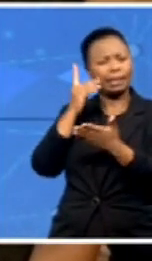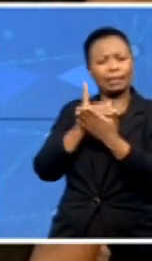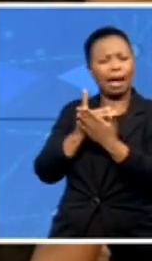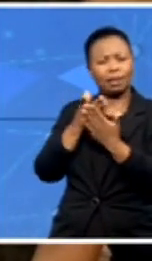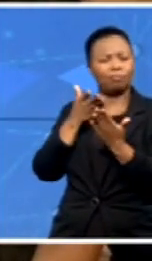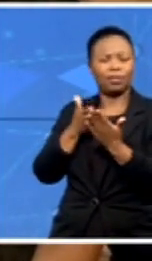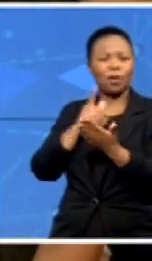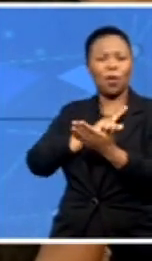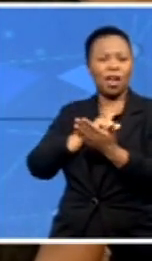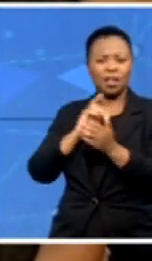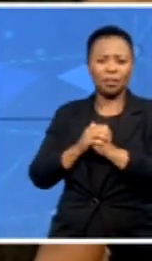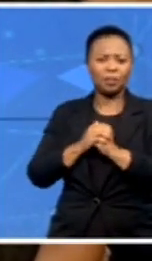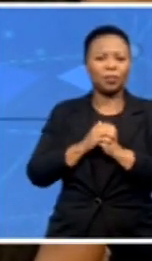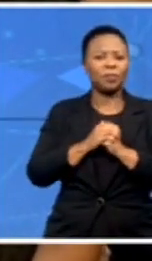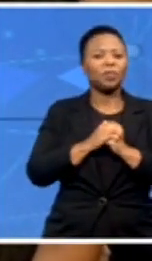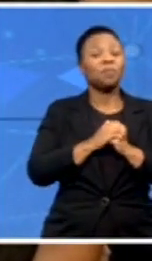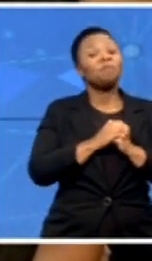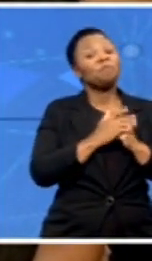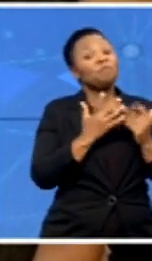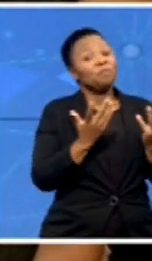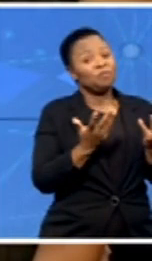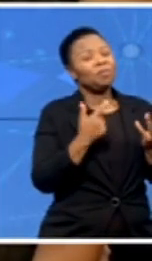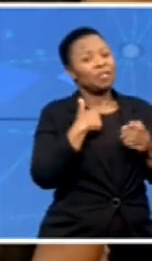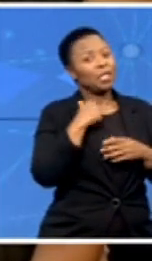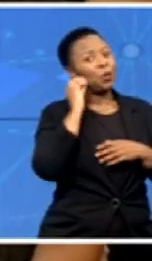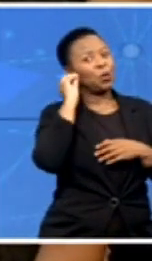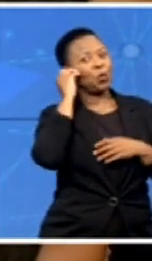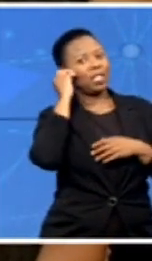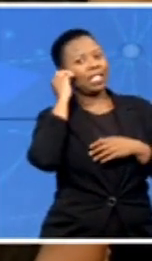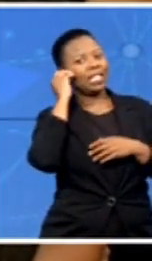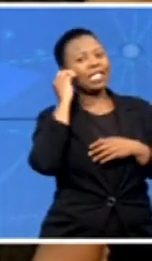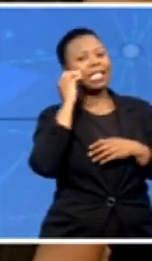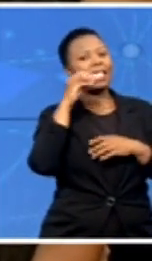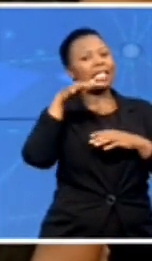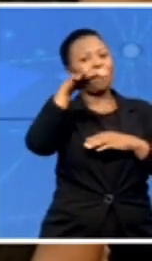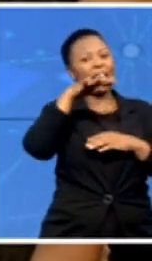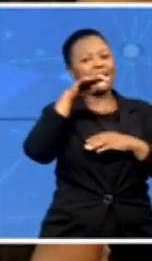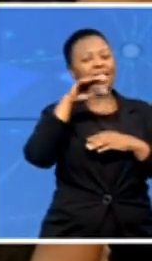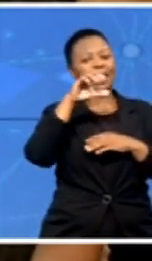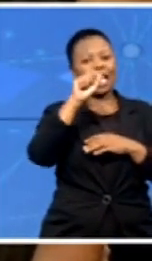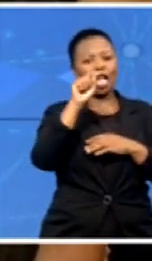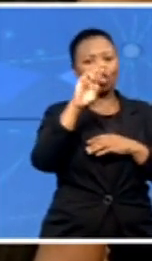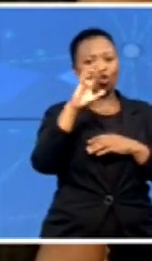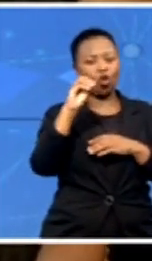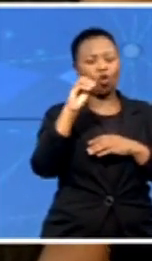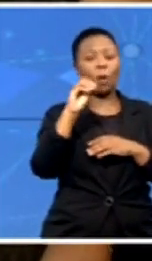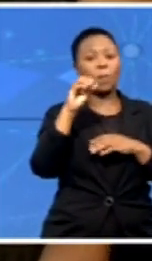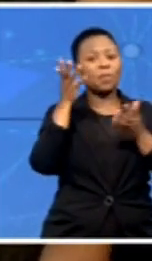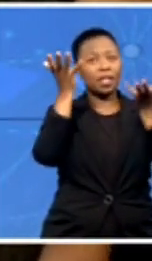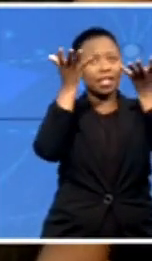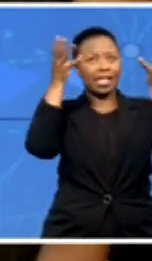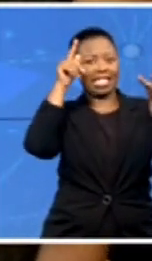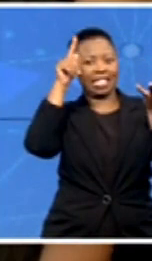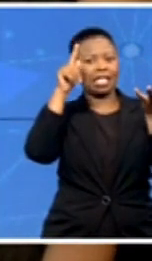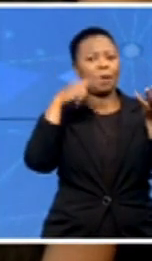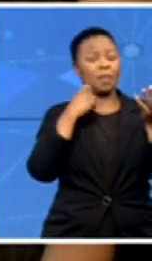I was really interested in astronomy and space ever since I was younger. And another thing is whenever I feel unmotivated and they're like, I'm